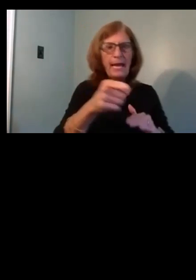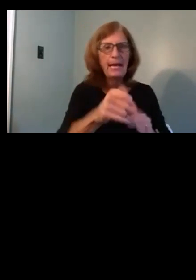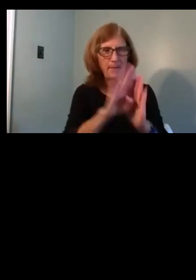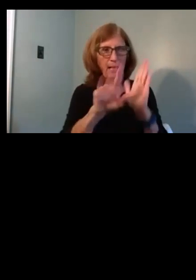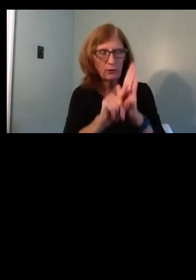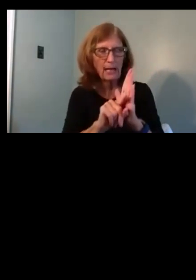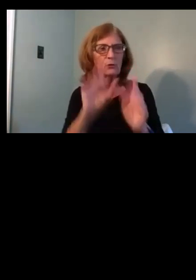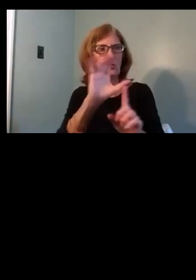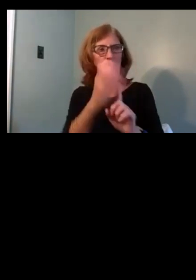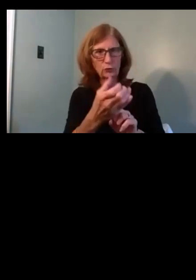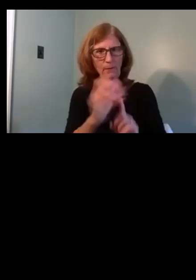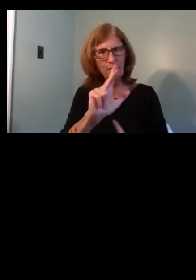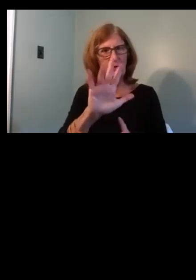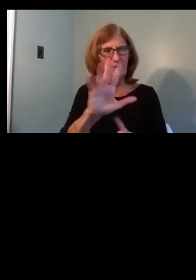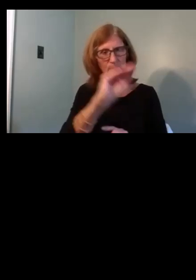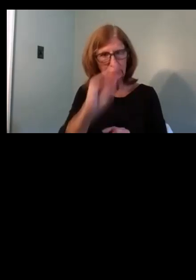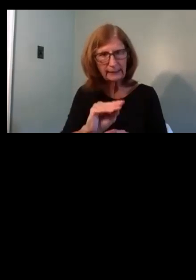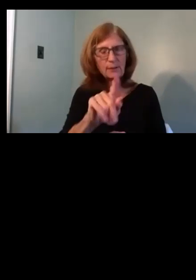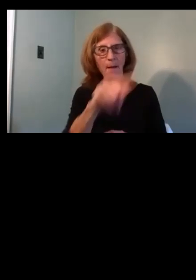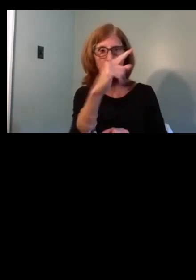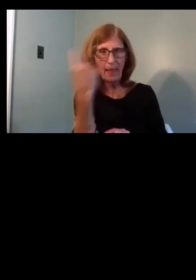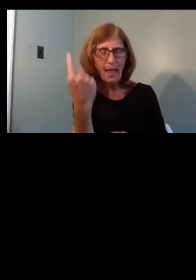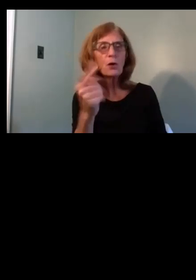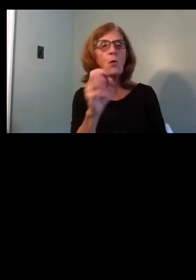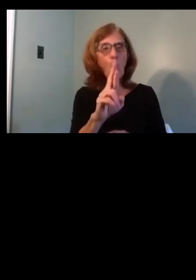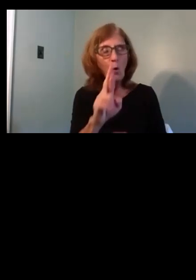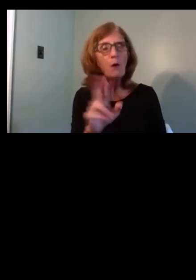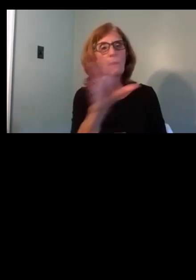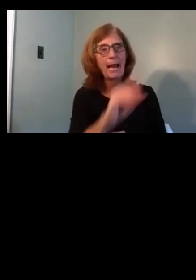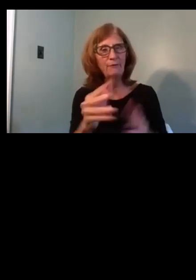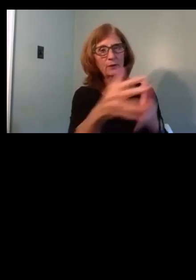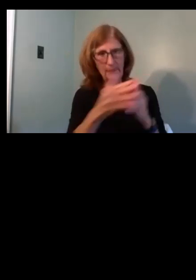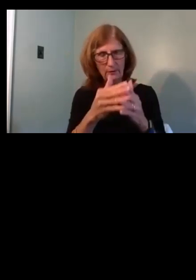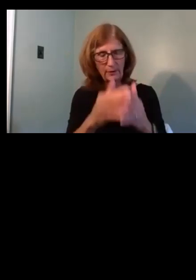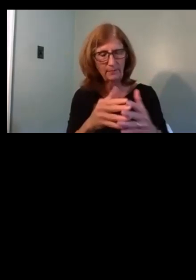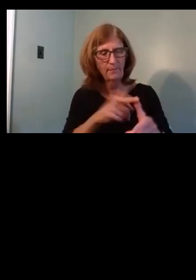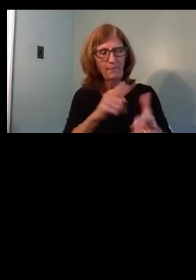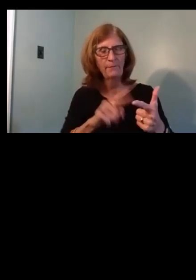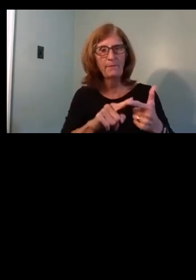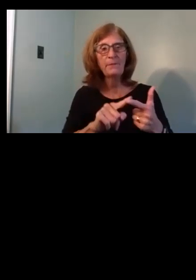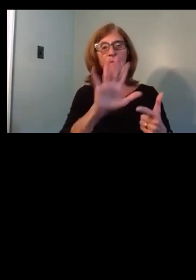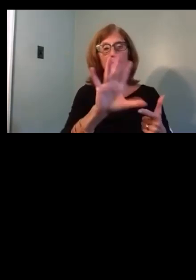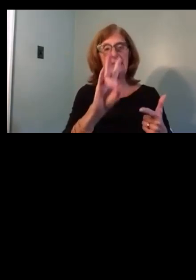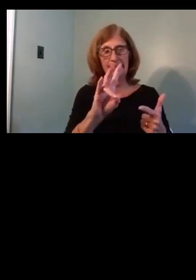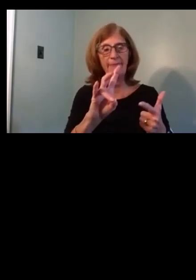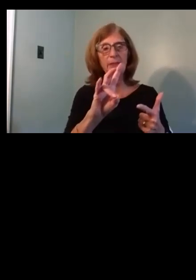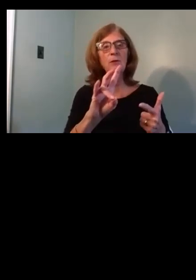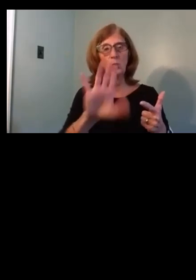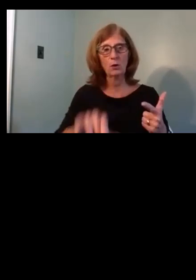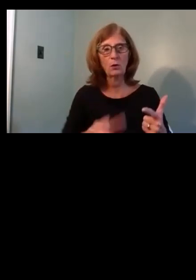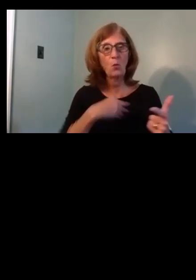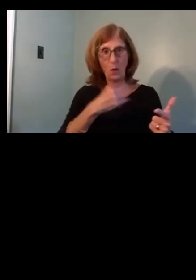35 percent of respondents were Black or African American, 57 respondents were white, five